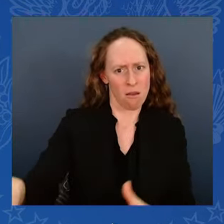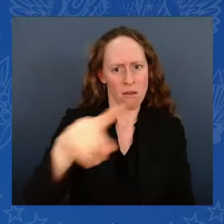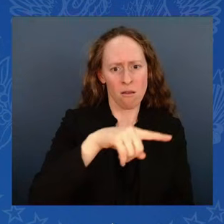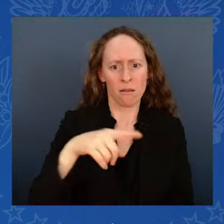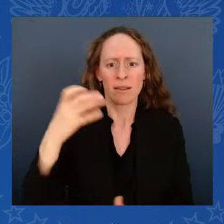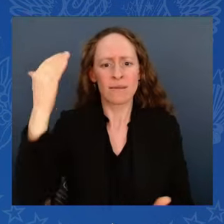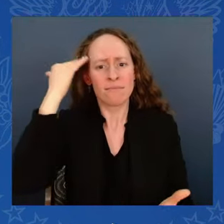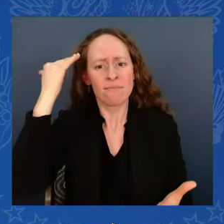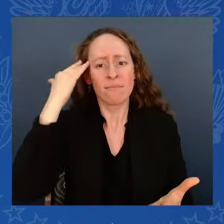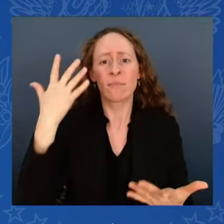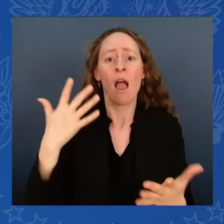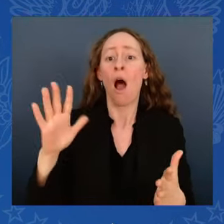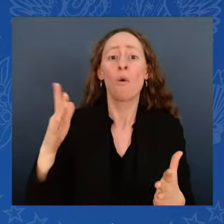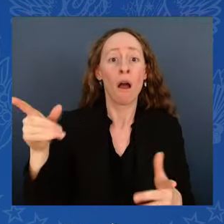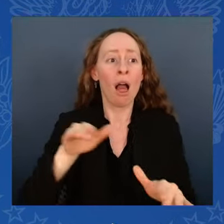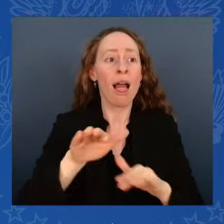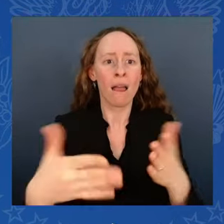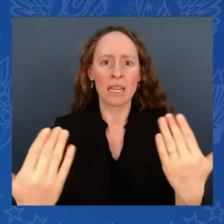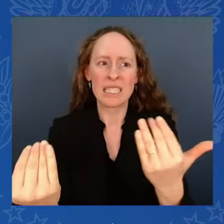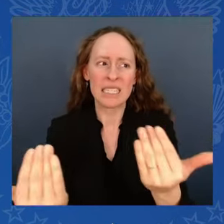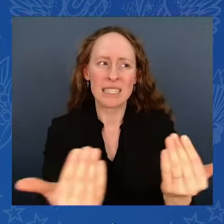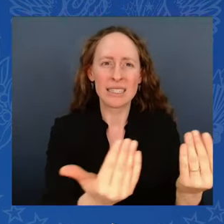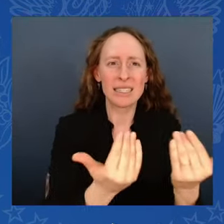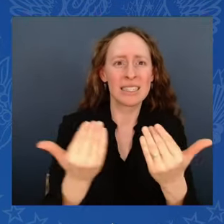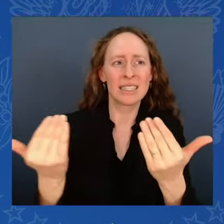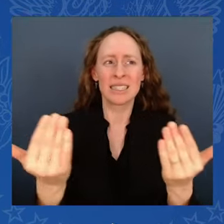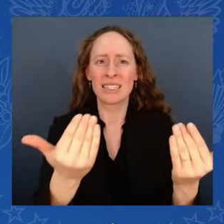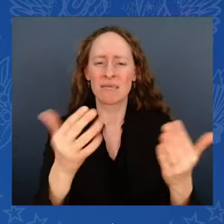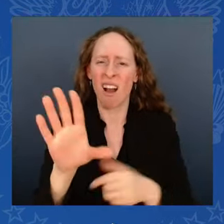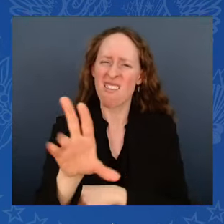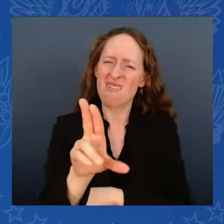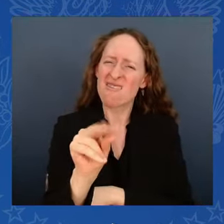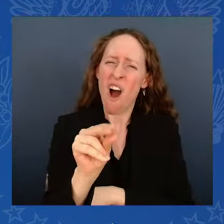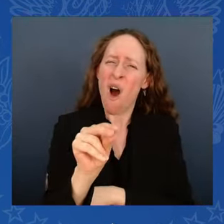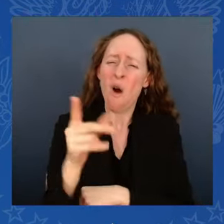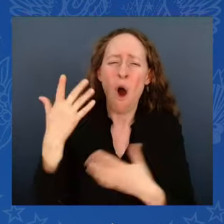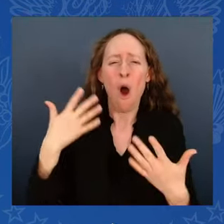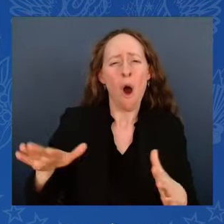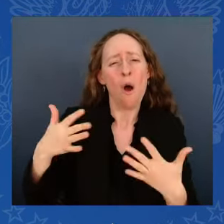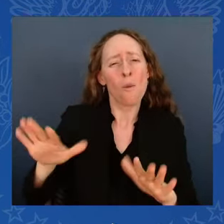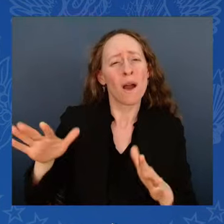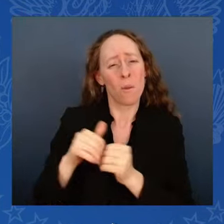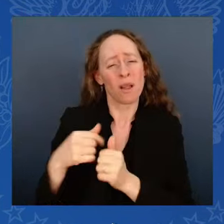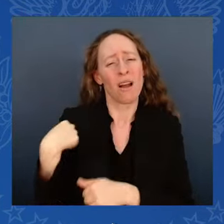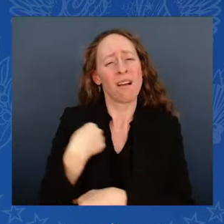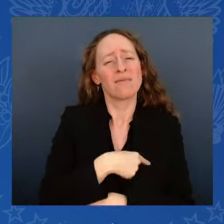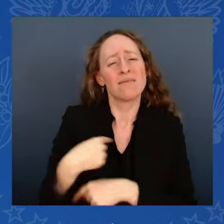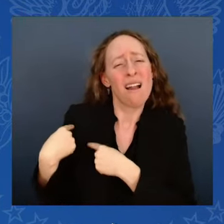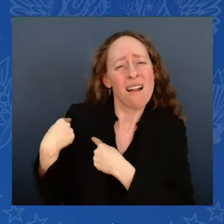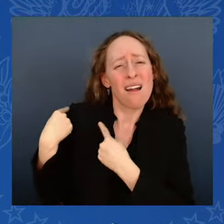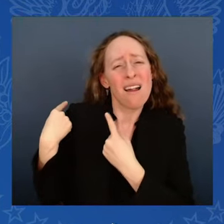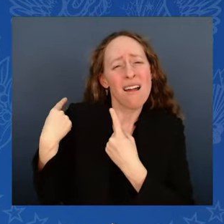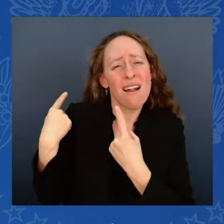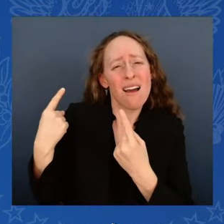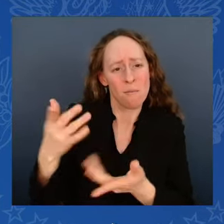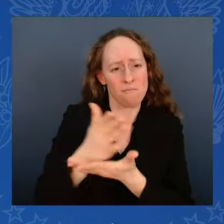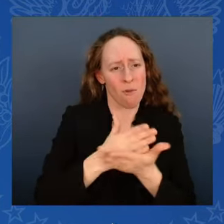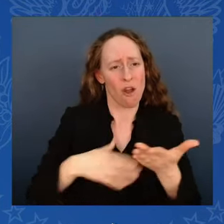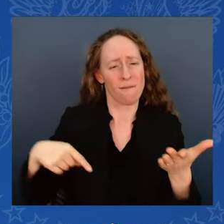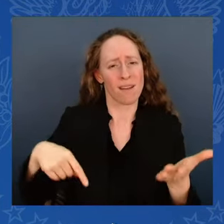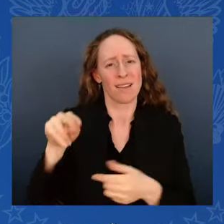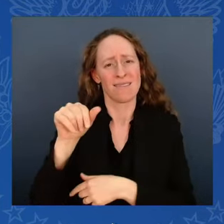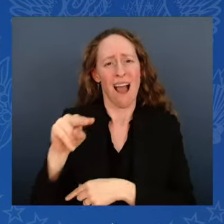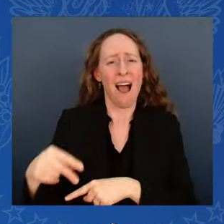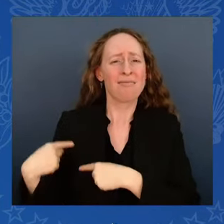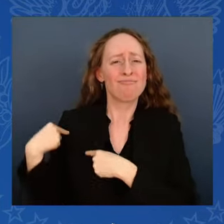answered the hard questions and always been there. I've had come off my